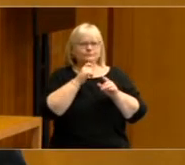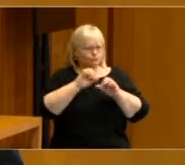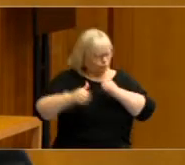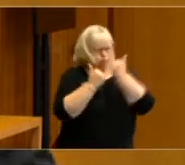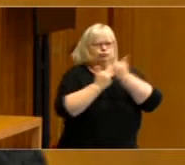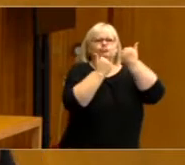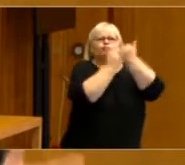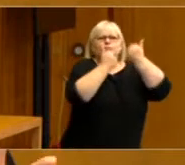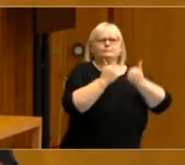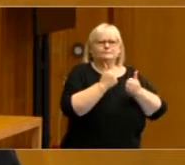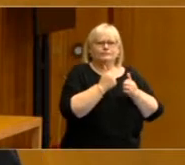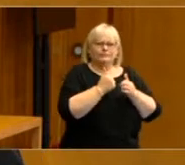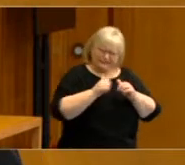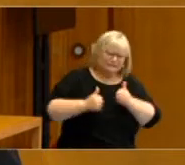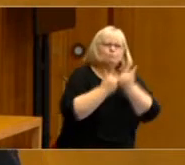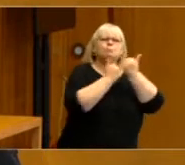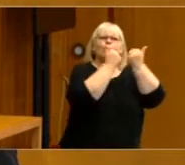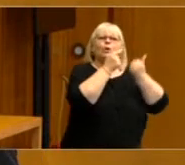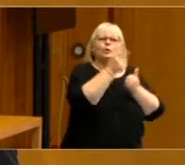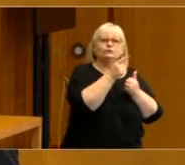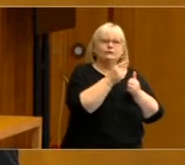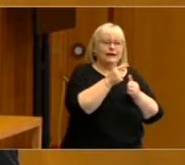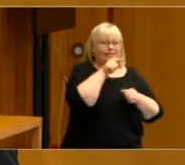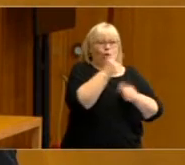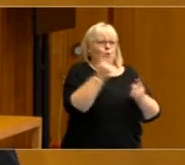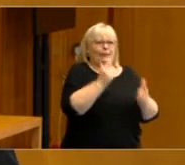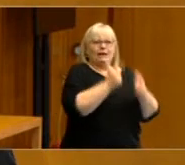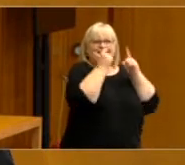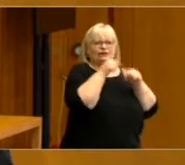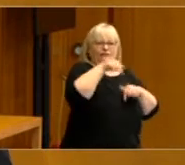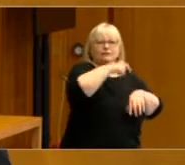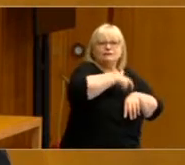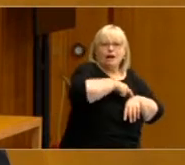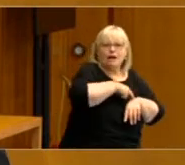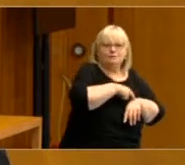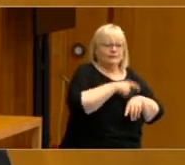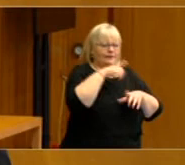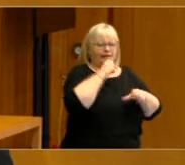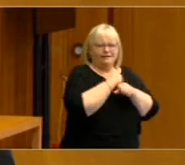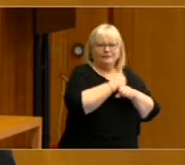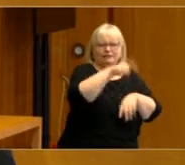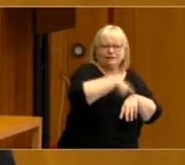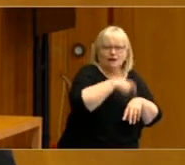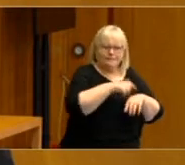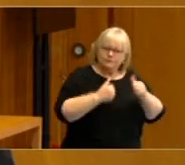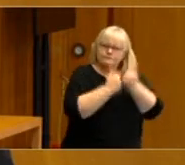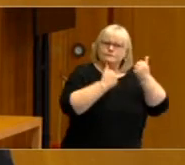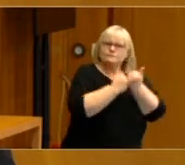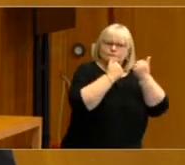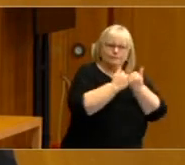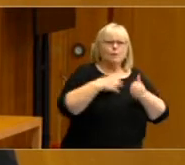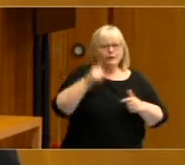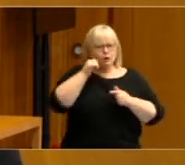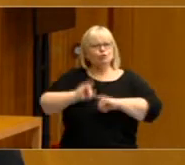which I mean, giving greater support to incumbent leaders and incumbent governments at a time of